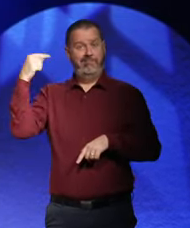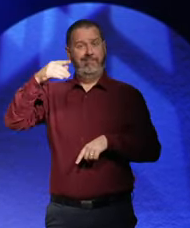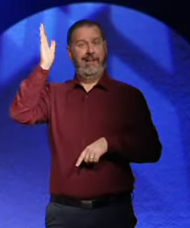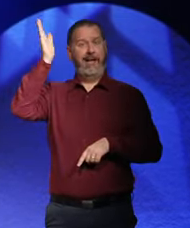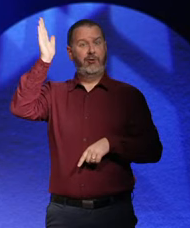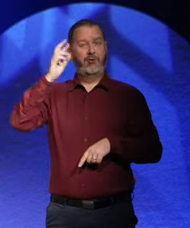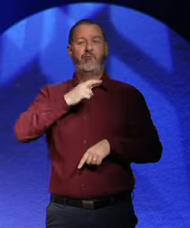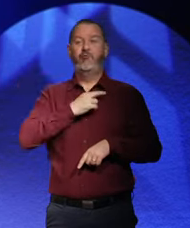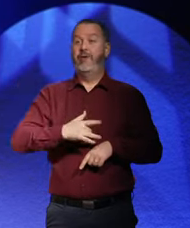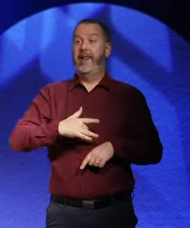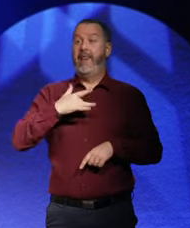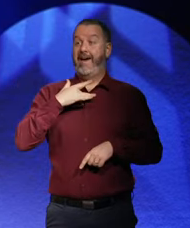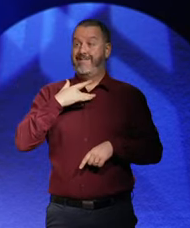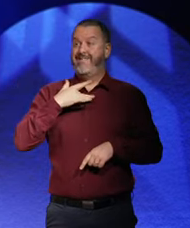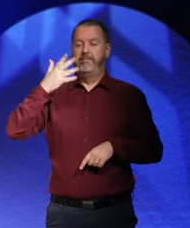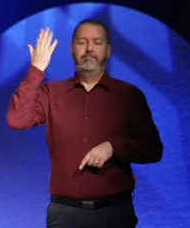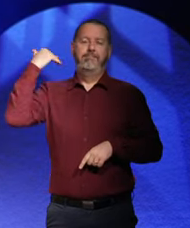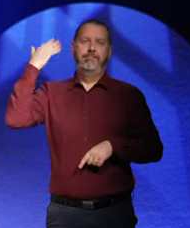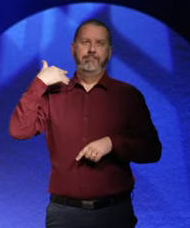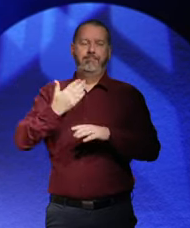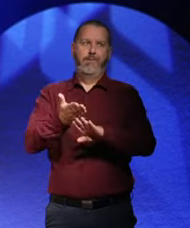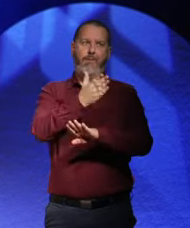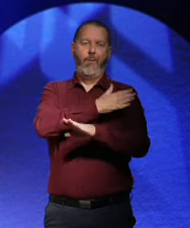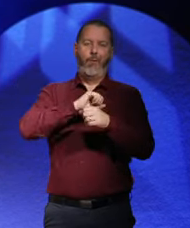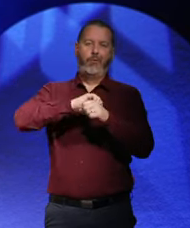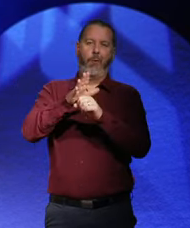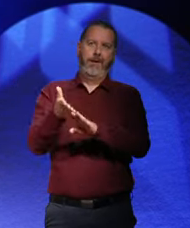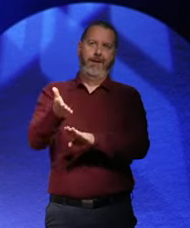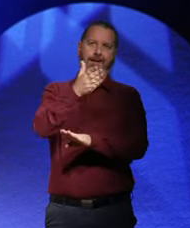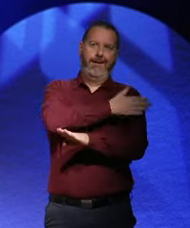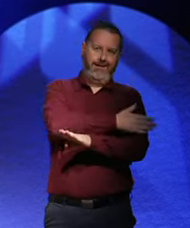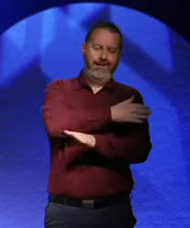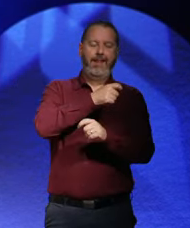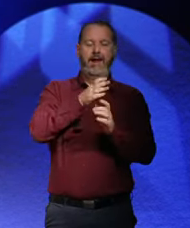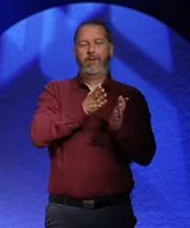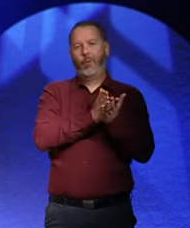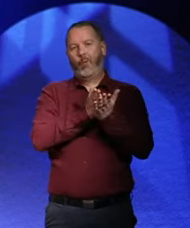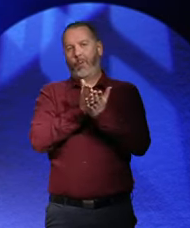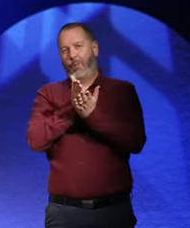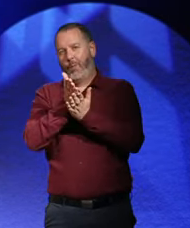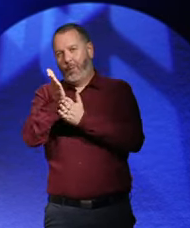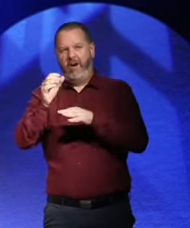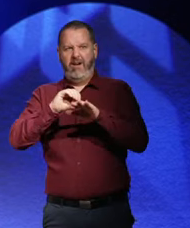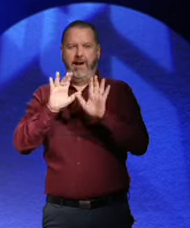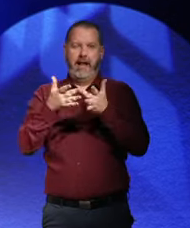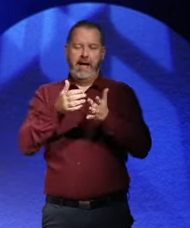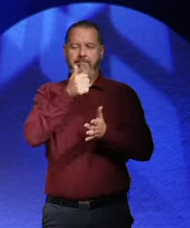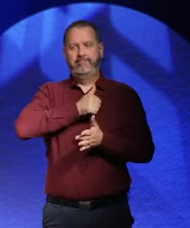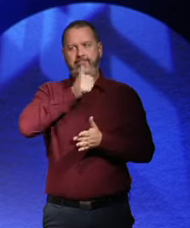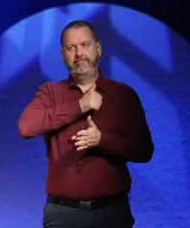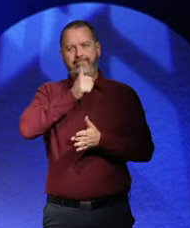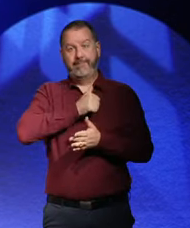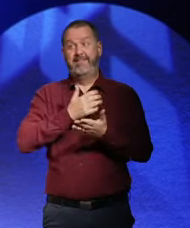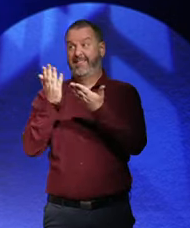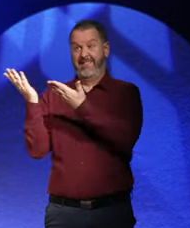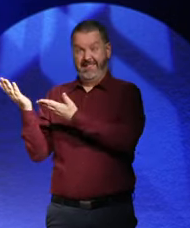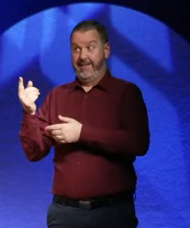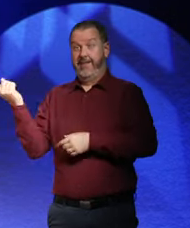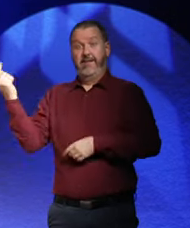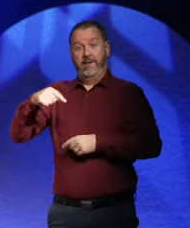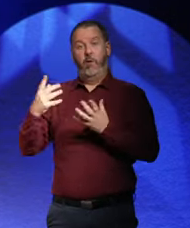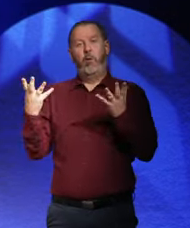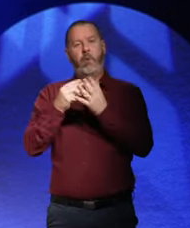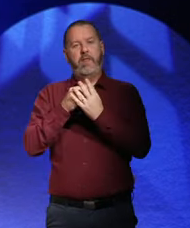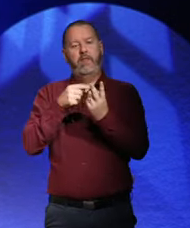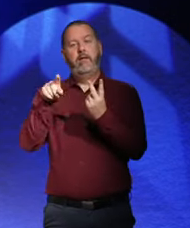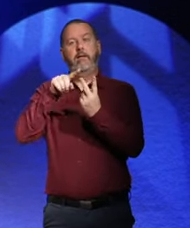life back in the good old days and in the interregnum online and he's accompanied by a man